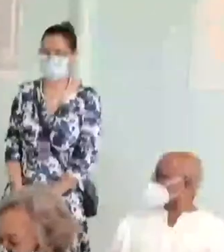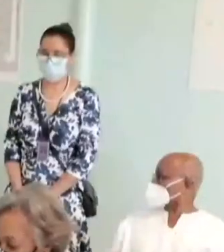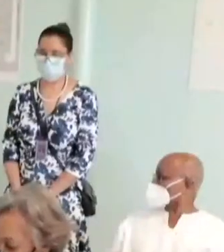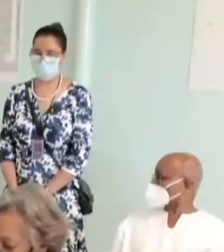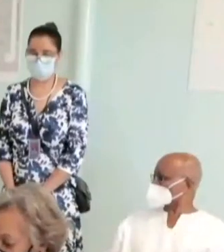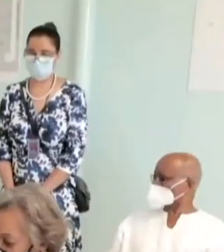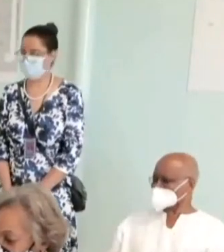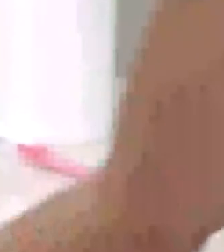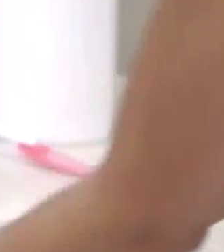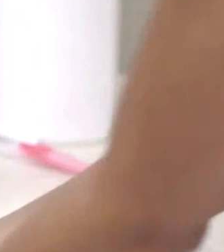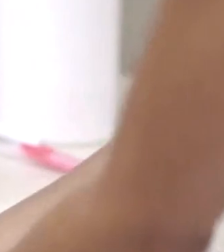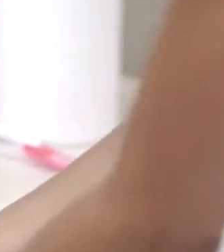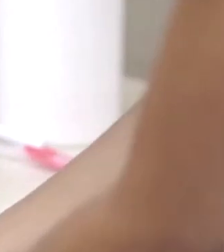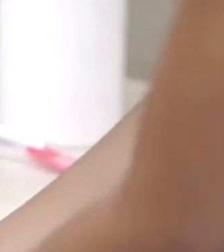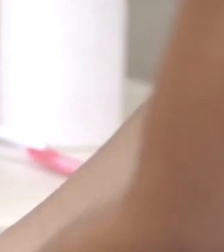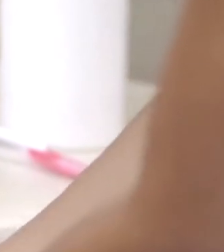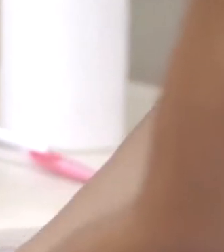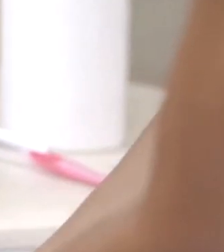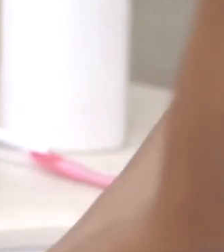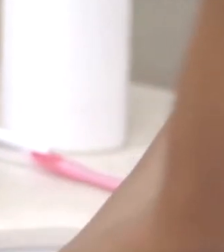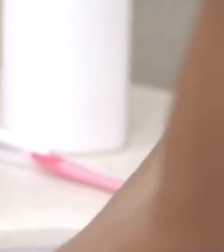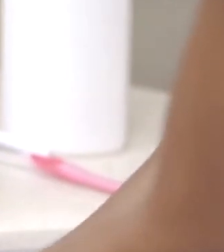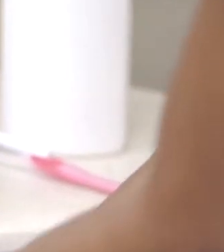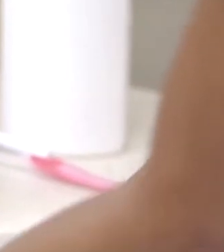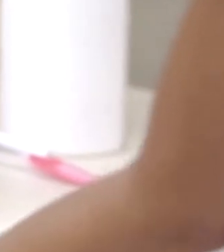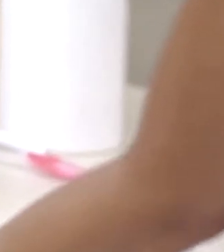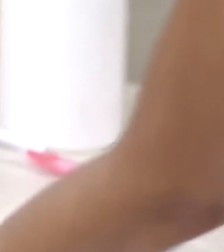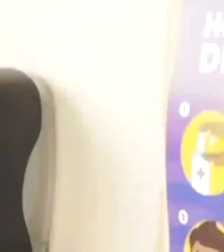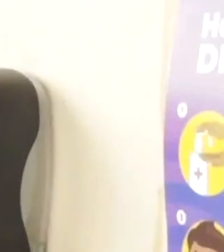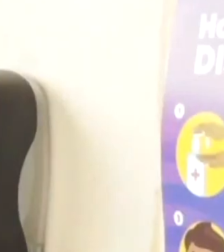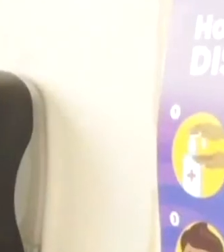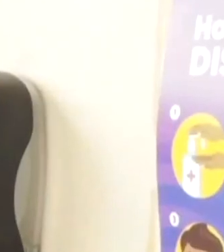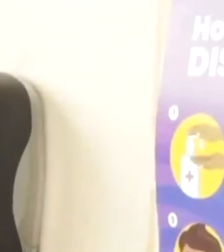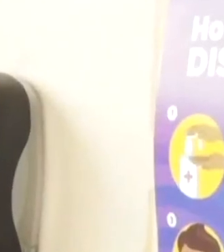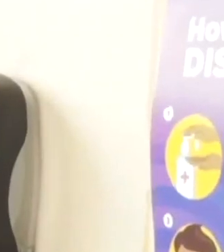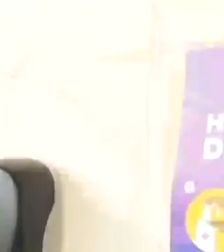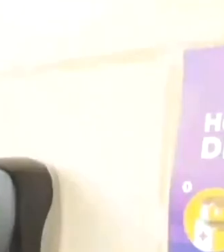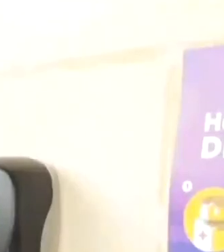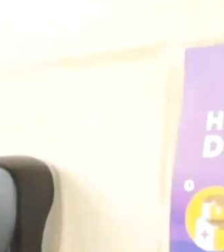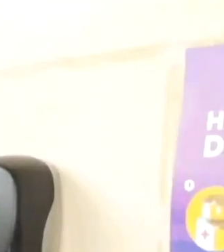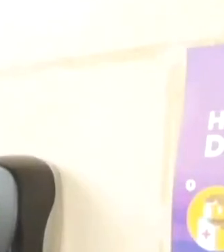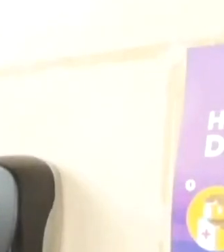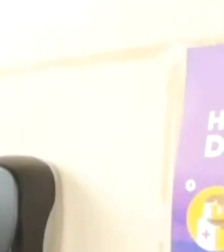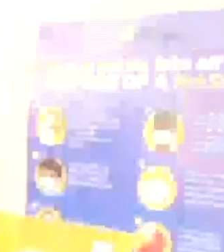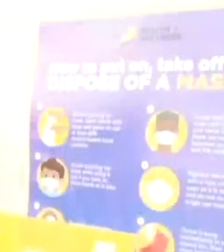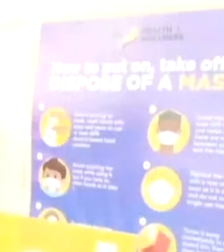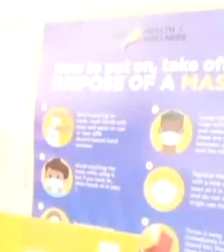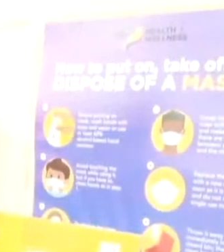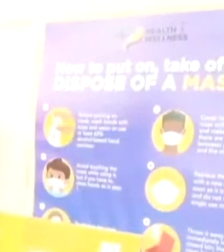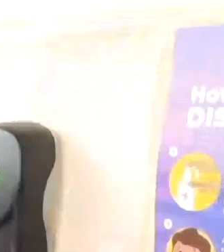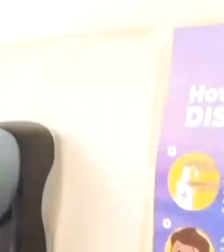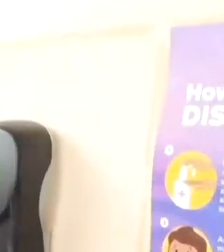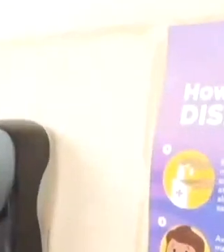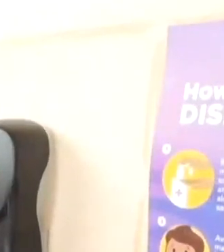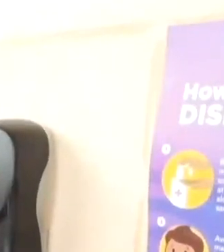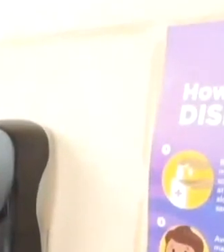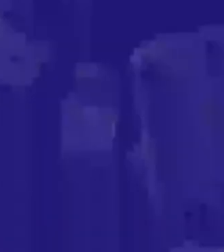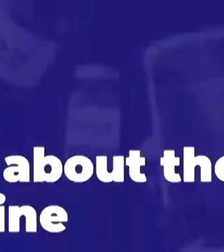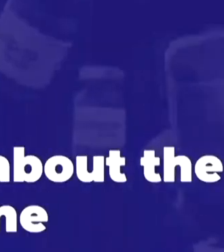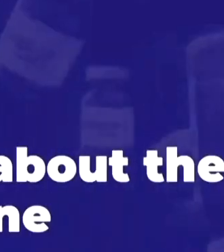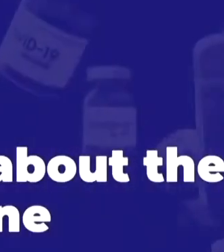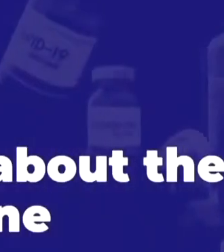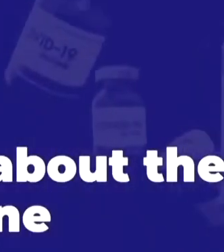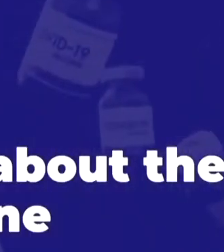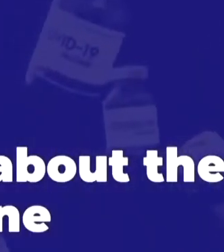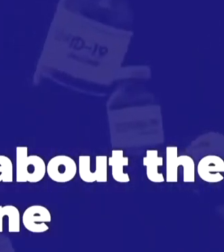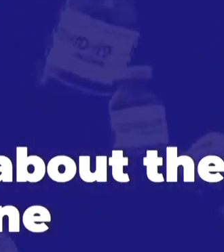distance. Wash your hands with soap and water frequently. If you're not able to wash your hands, always use a hand sanitizer. For